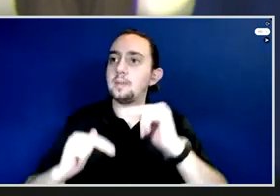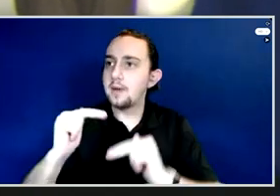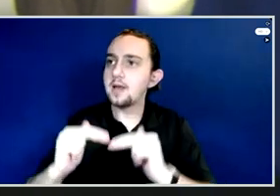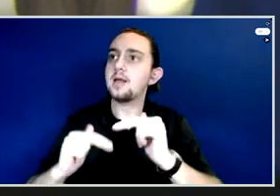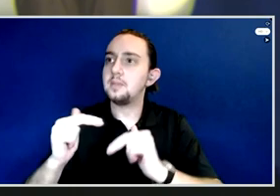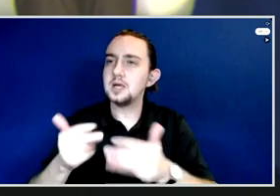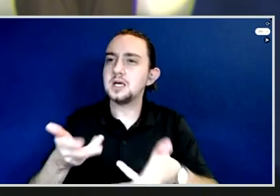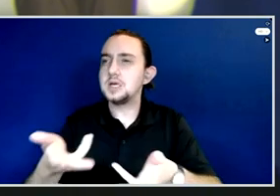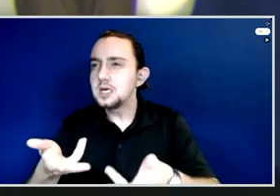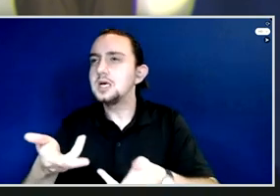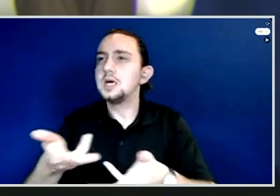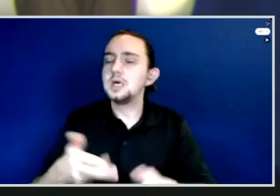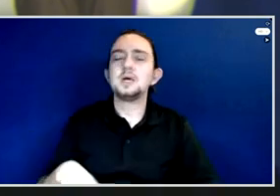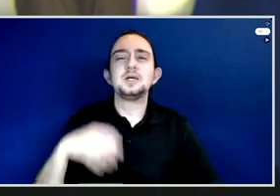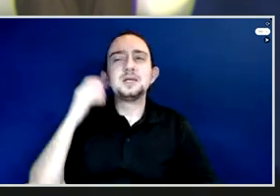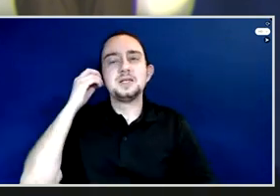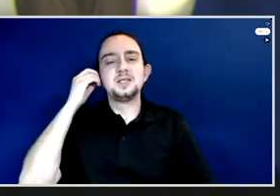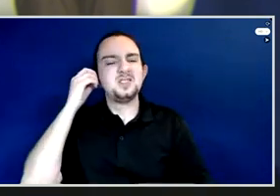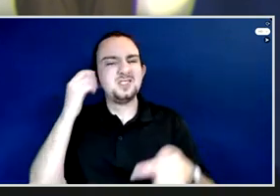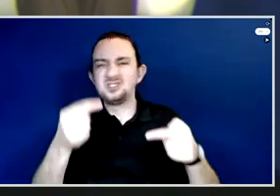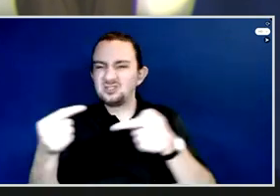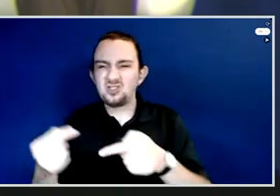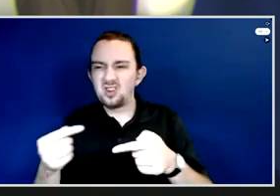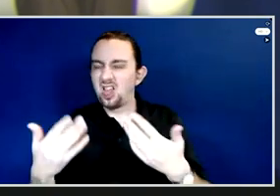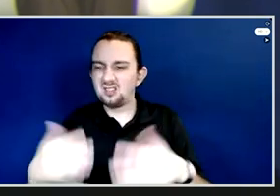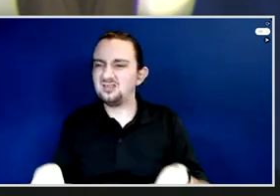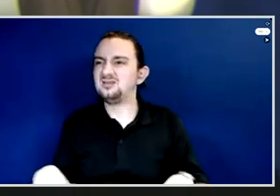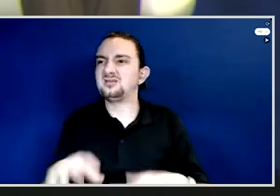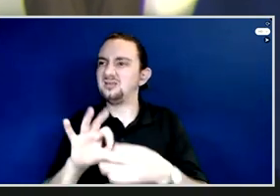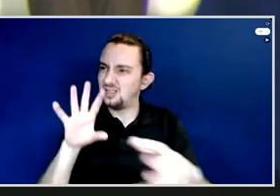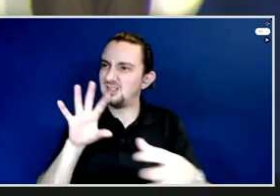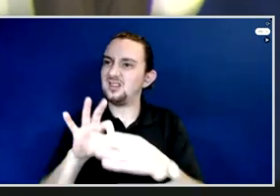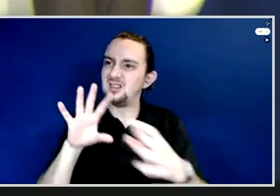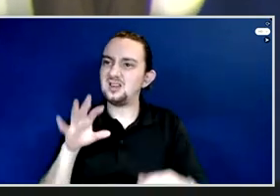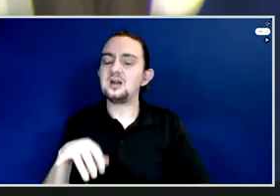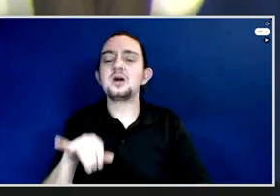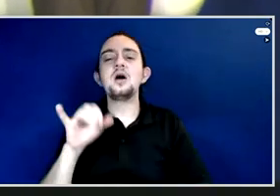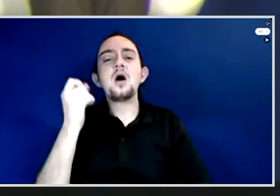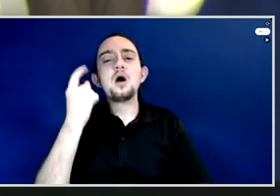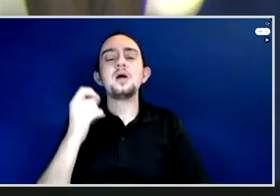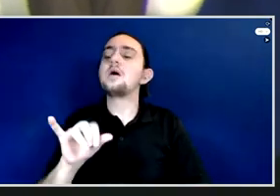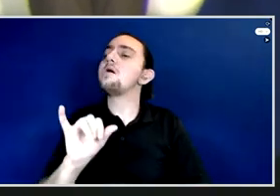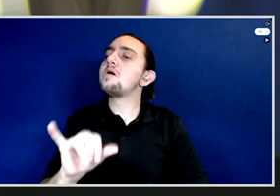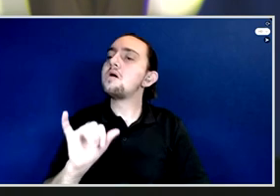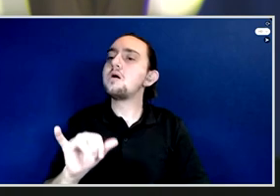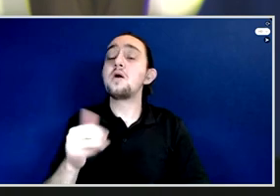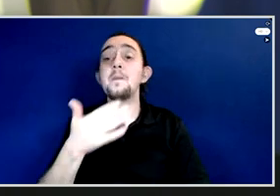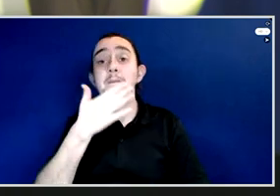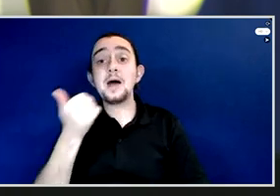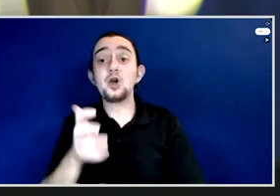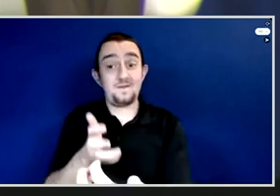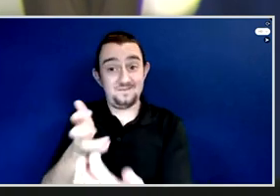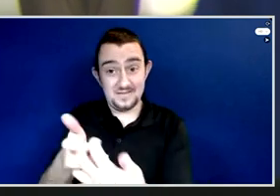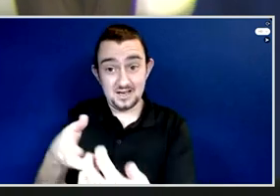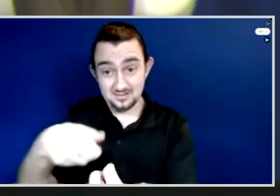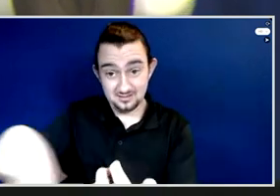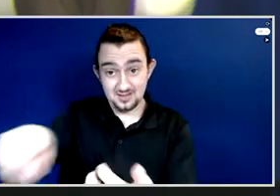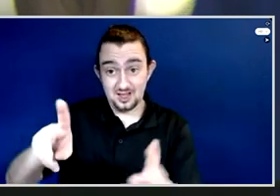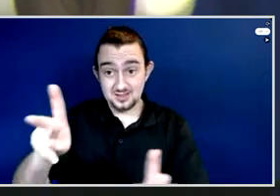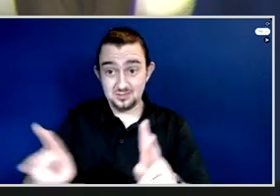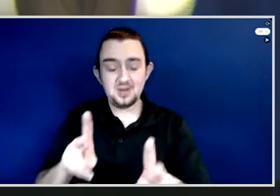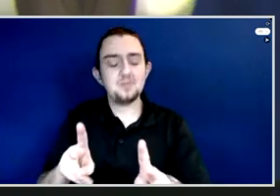best innovation was to use the language that the citizens themselves use, their street language.